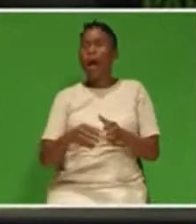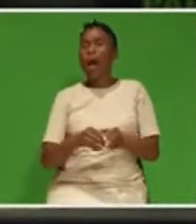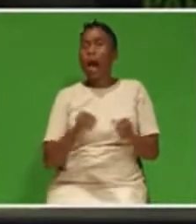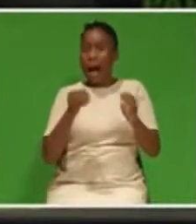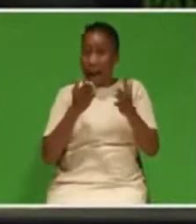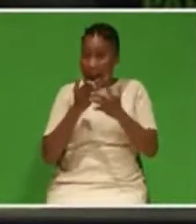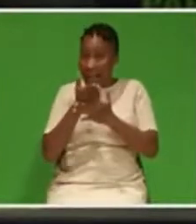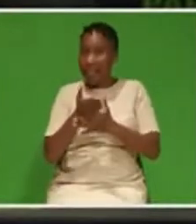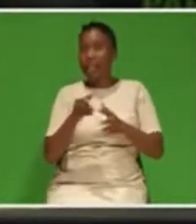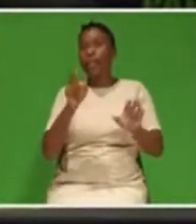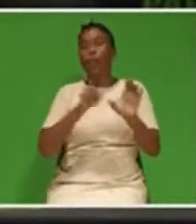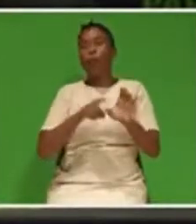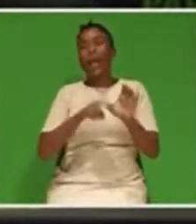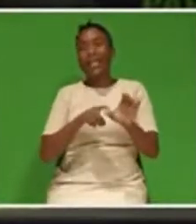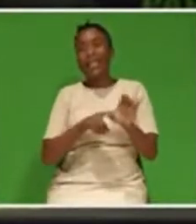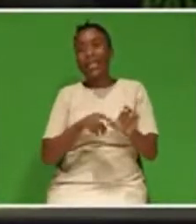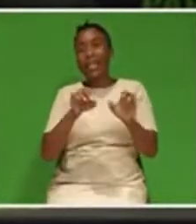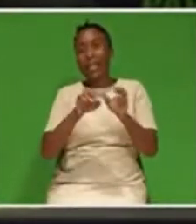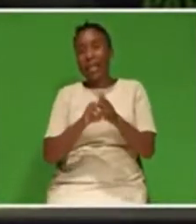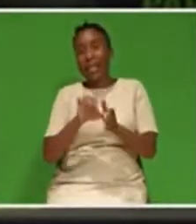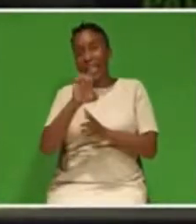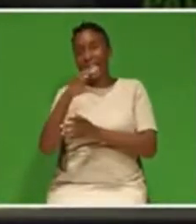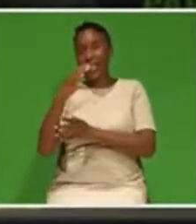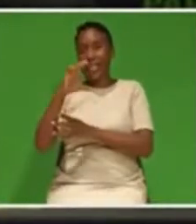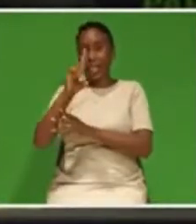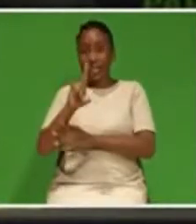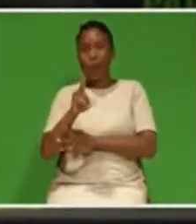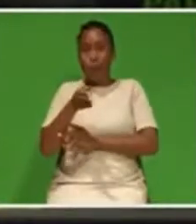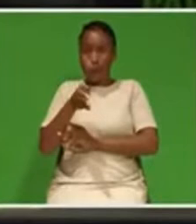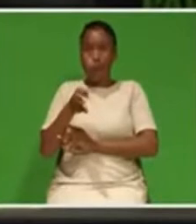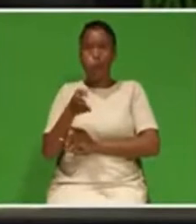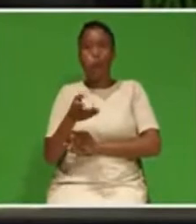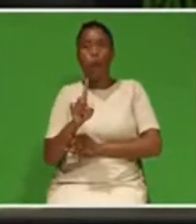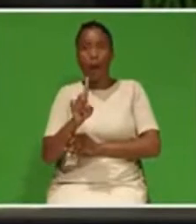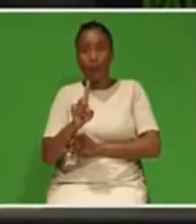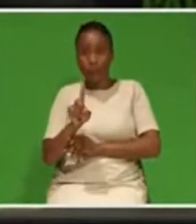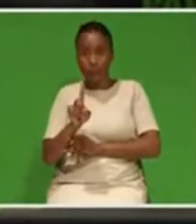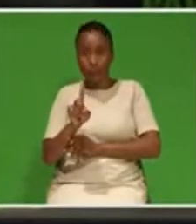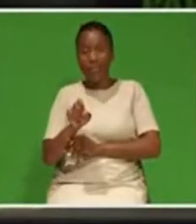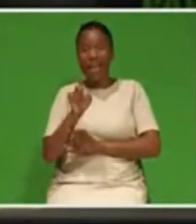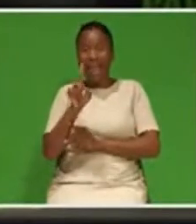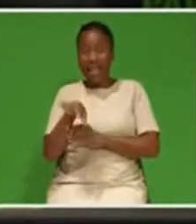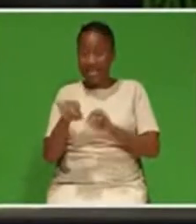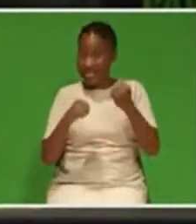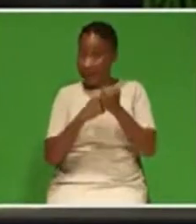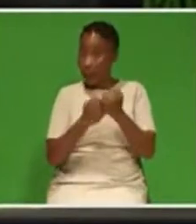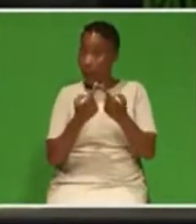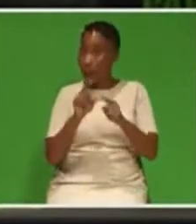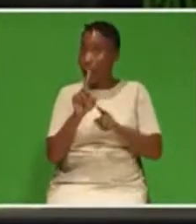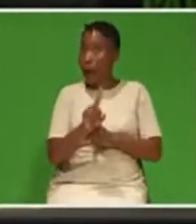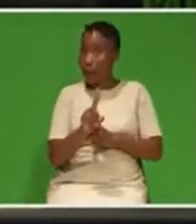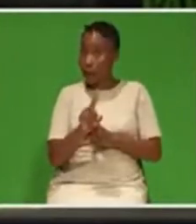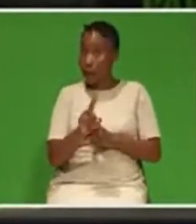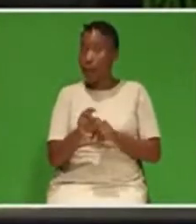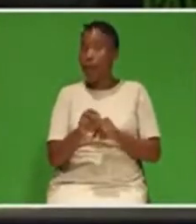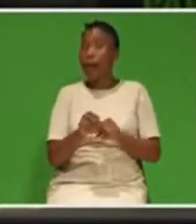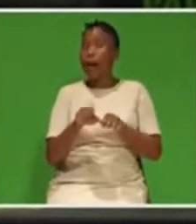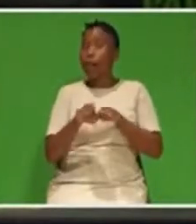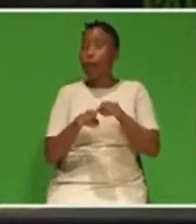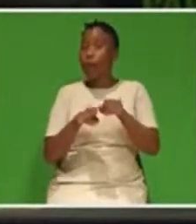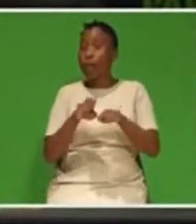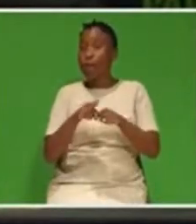early childhood development. This is being supported by progress in basic